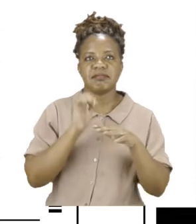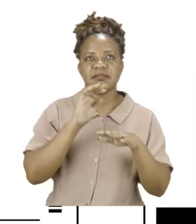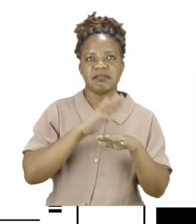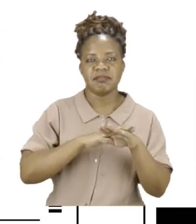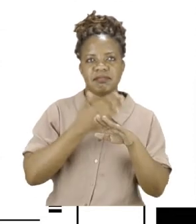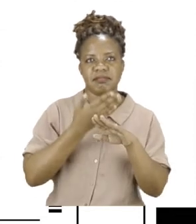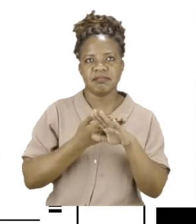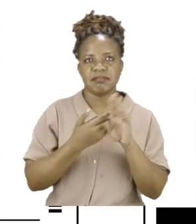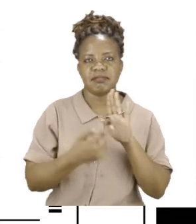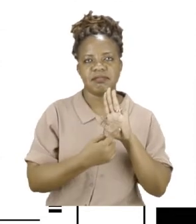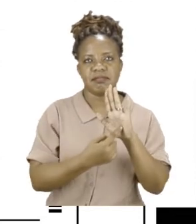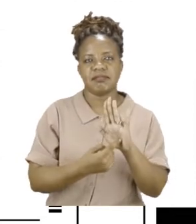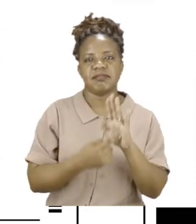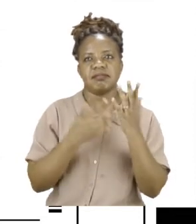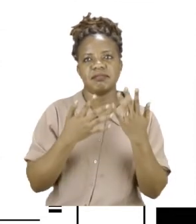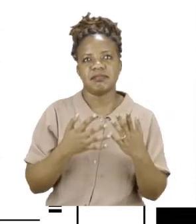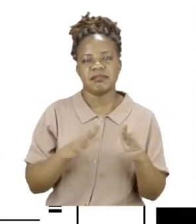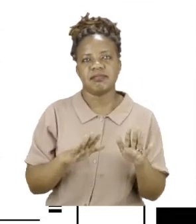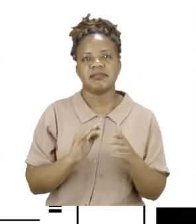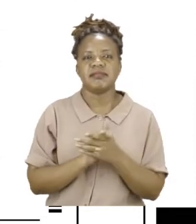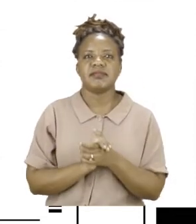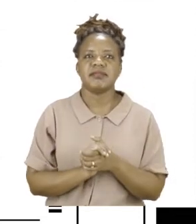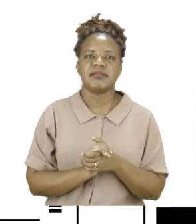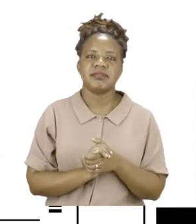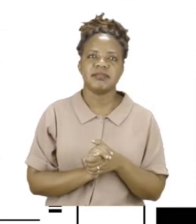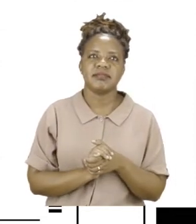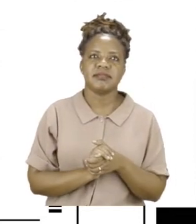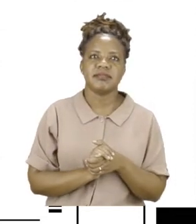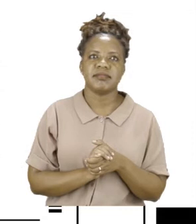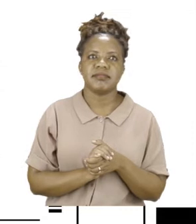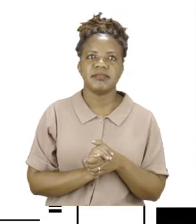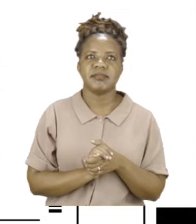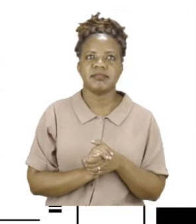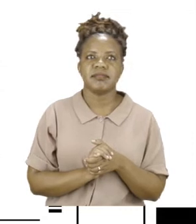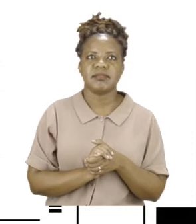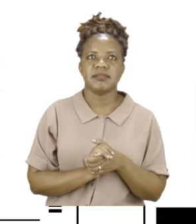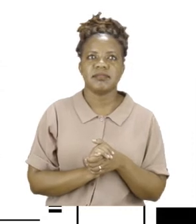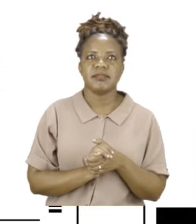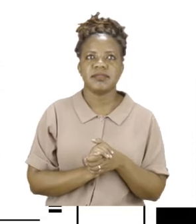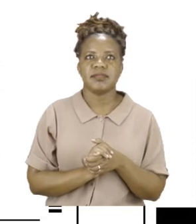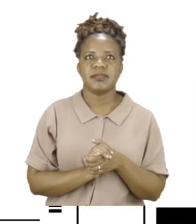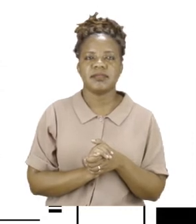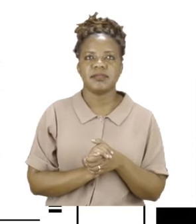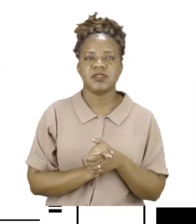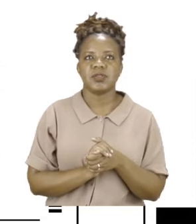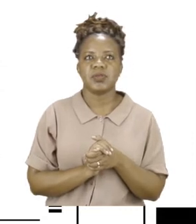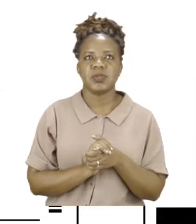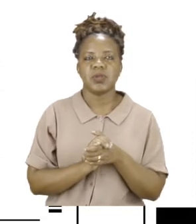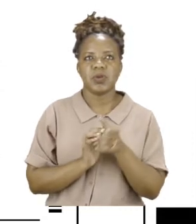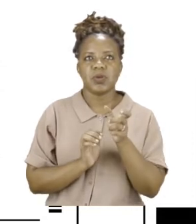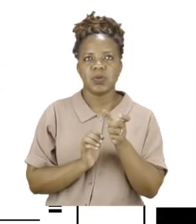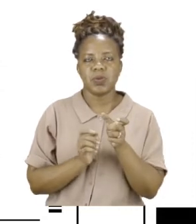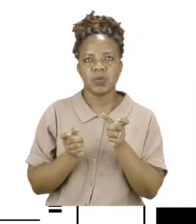example of how to do it. We are going to be taking from one block and